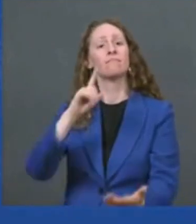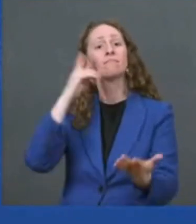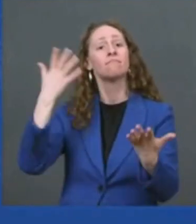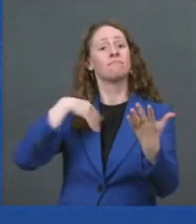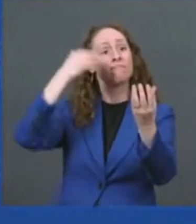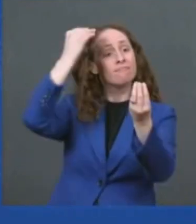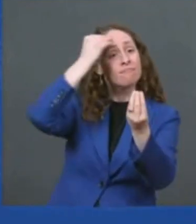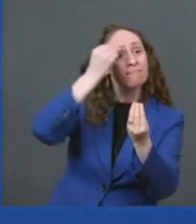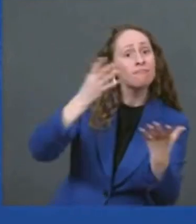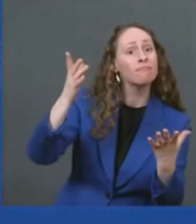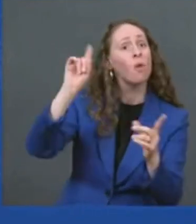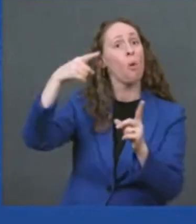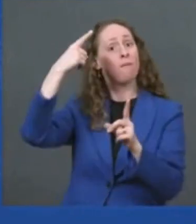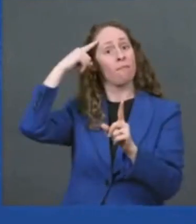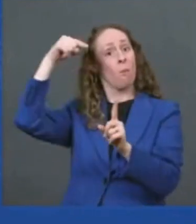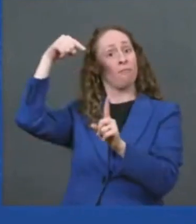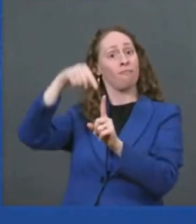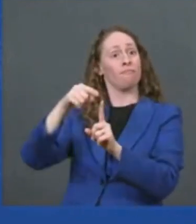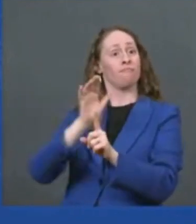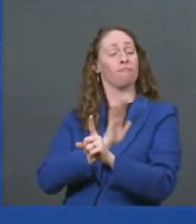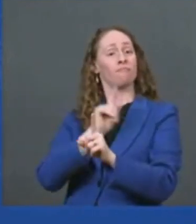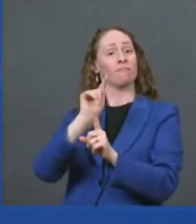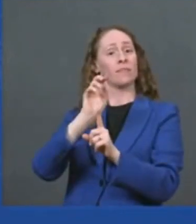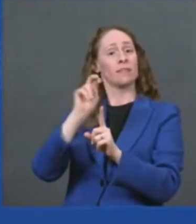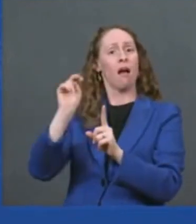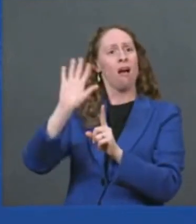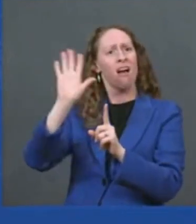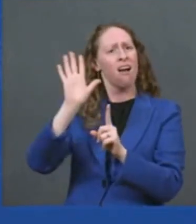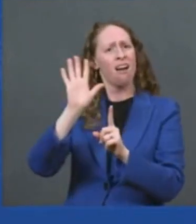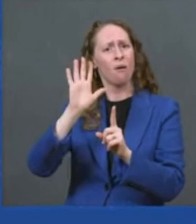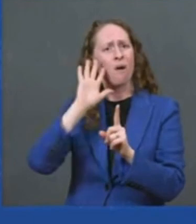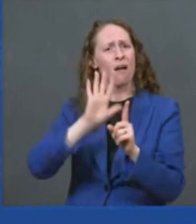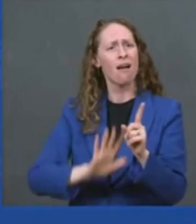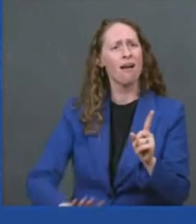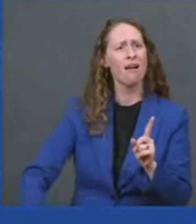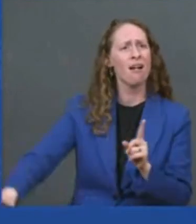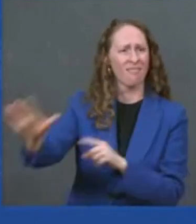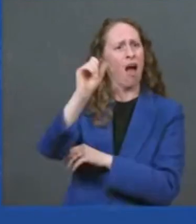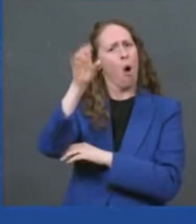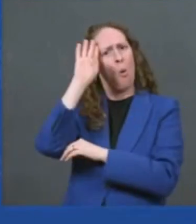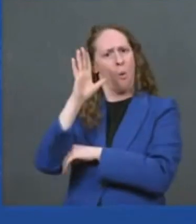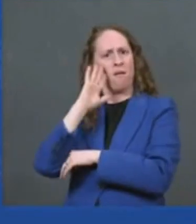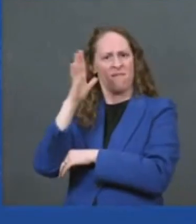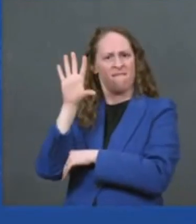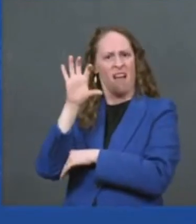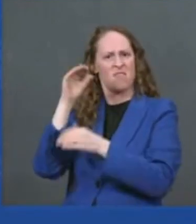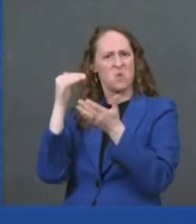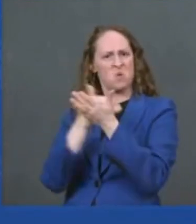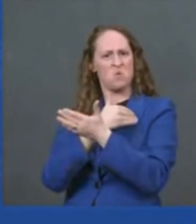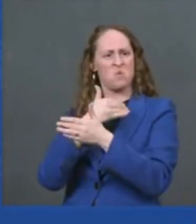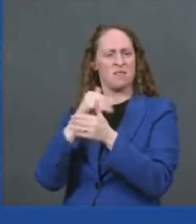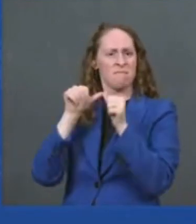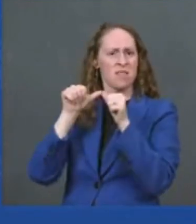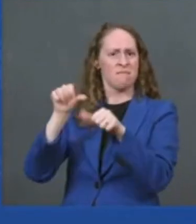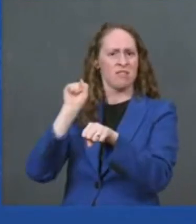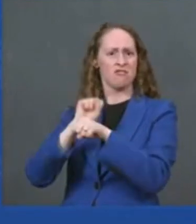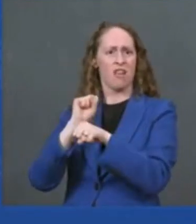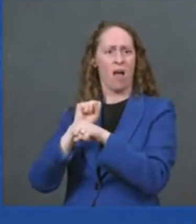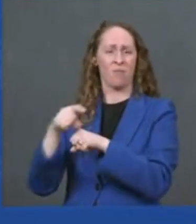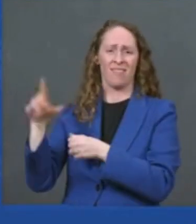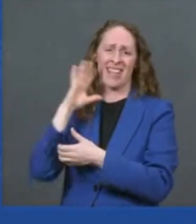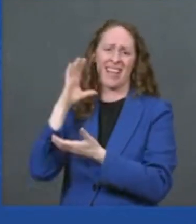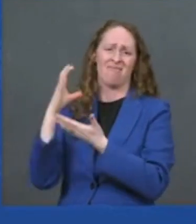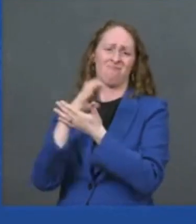more than 500 good paying jobs in tennessee but it's going to deliver greater dignity and a little more breathing room to workers and their families